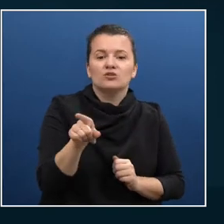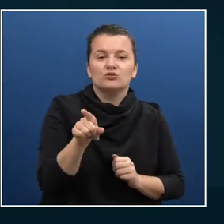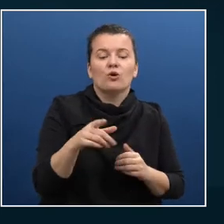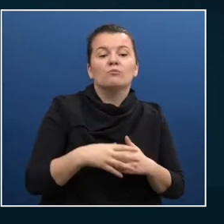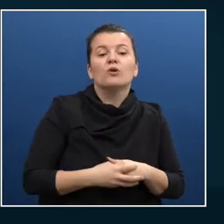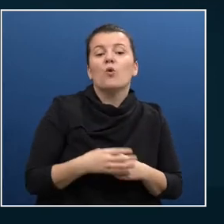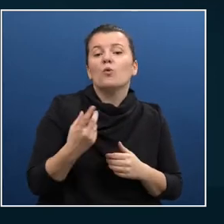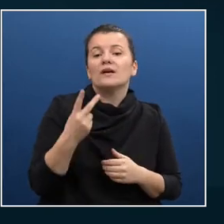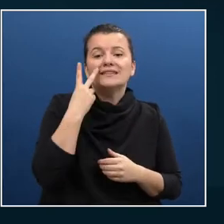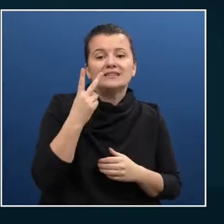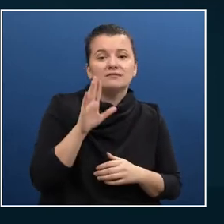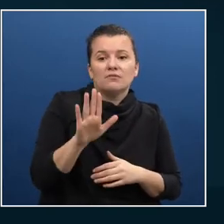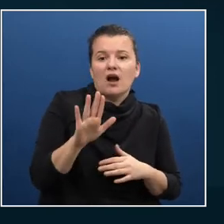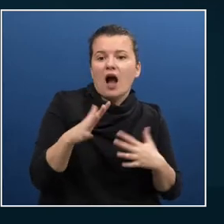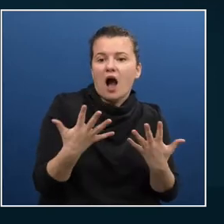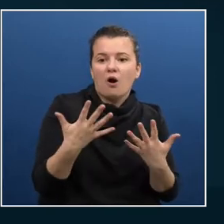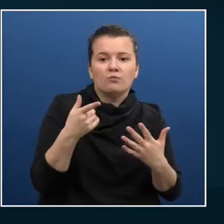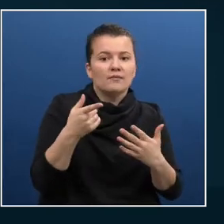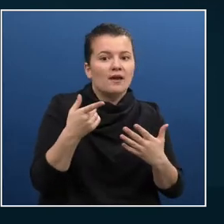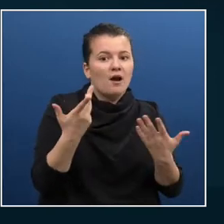be in an accessible user group.